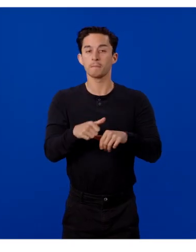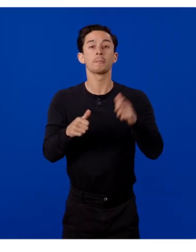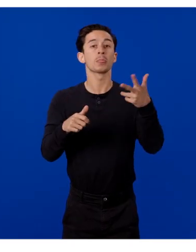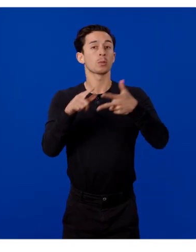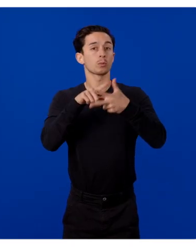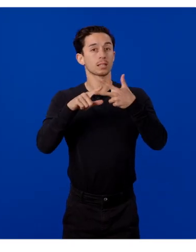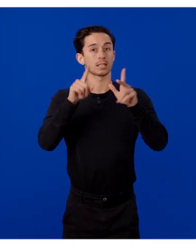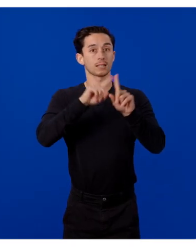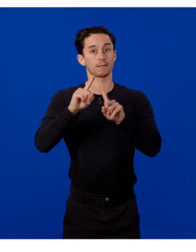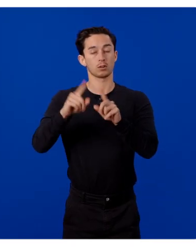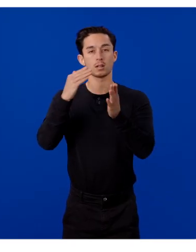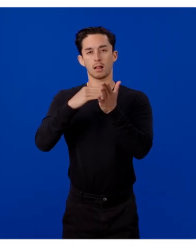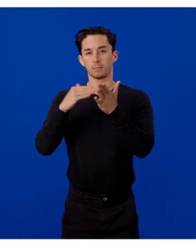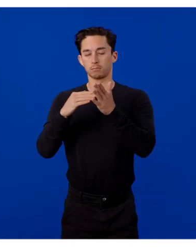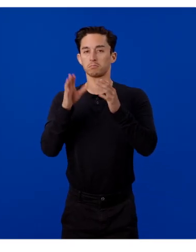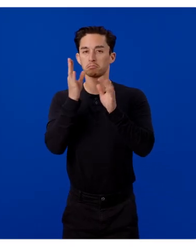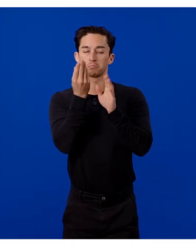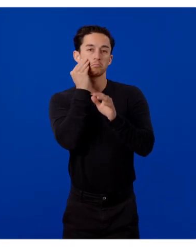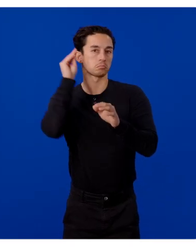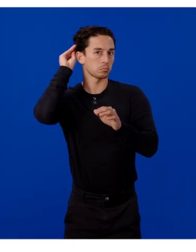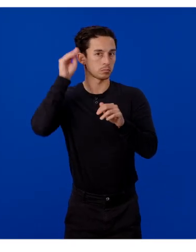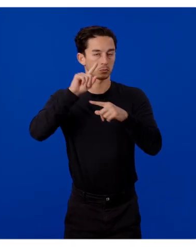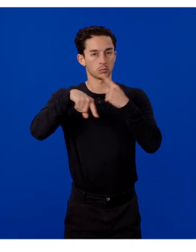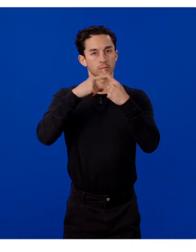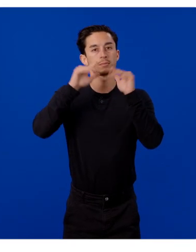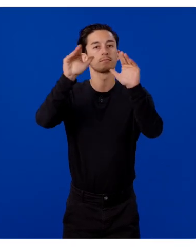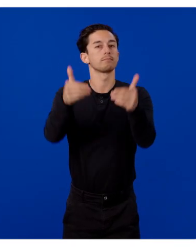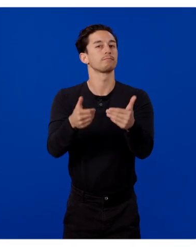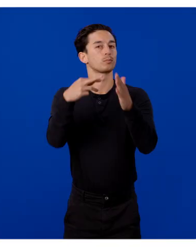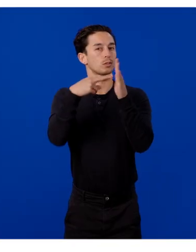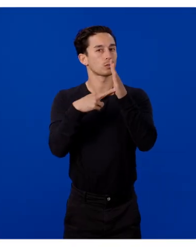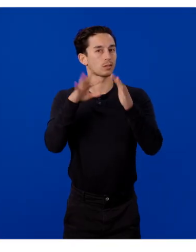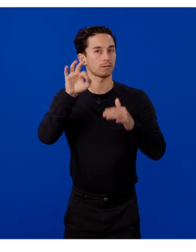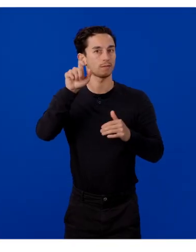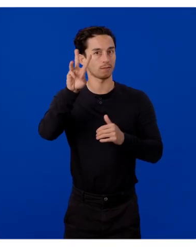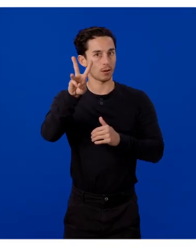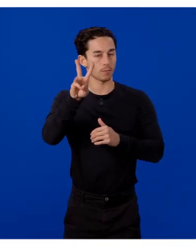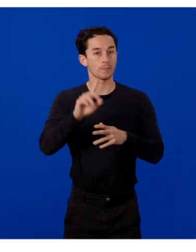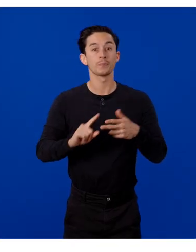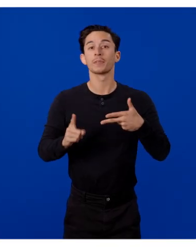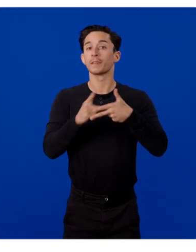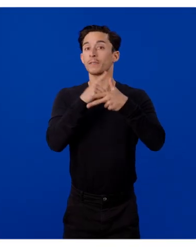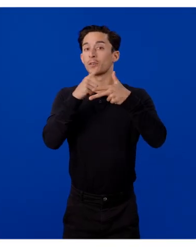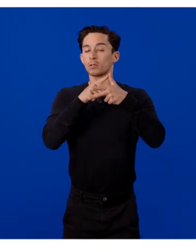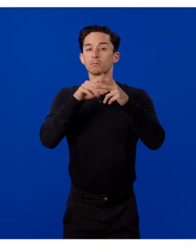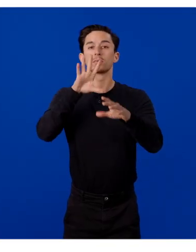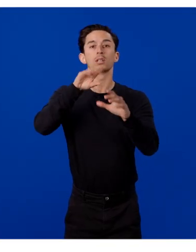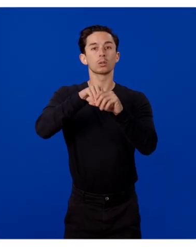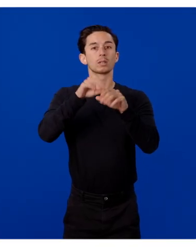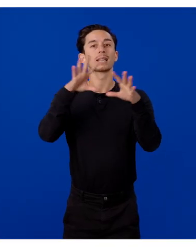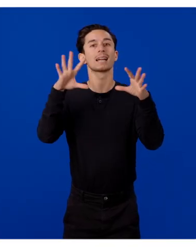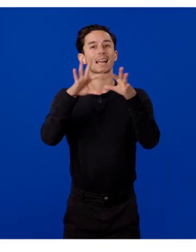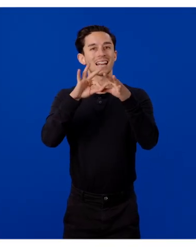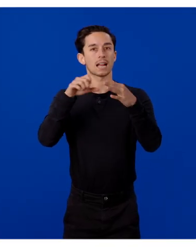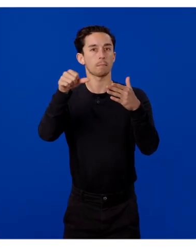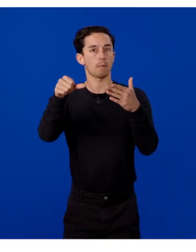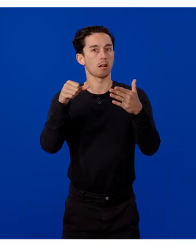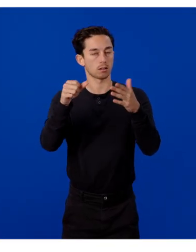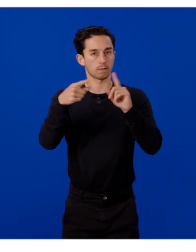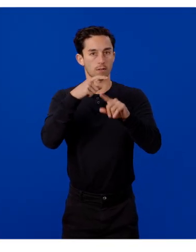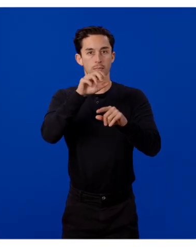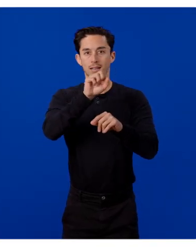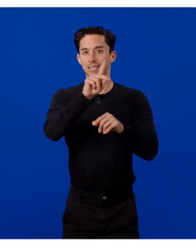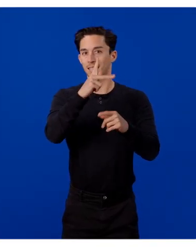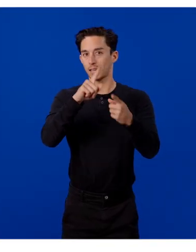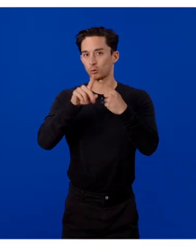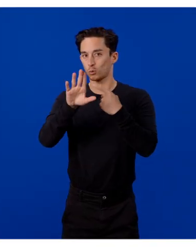elements to have in mind while introducing the registration flow in your app. First, you'll need to include the Connect button from the SDK into